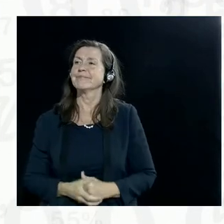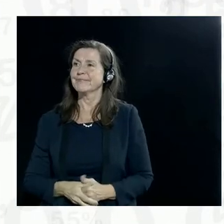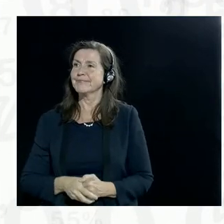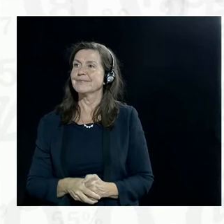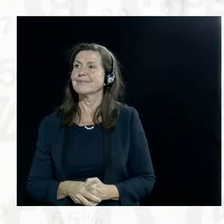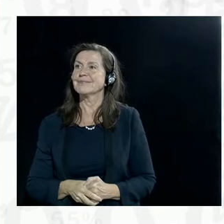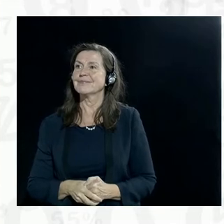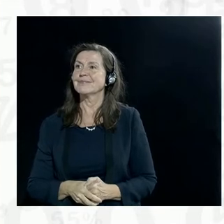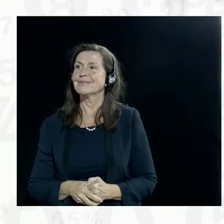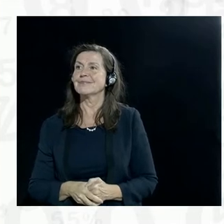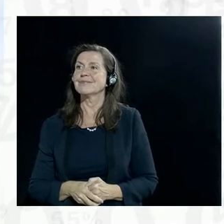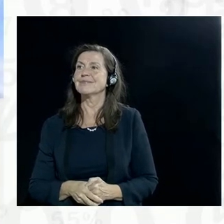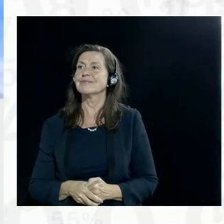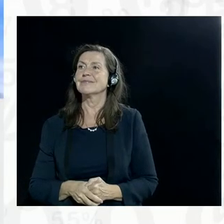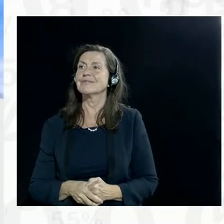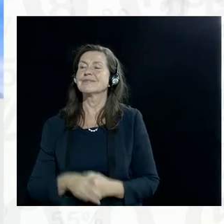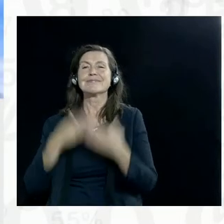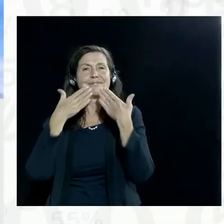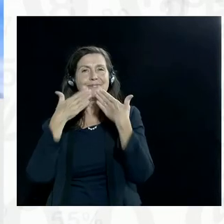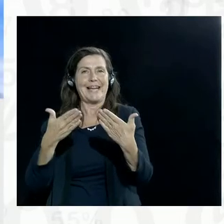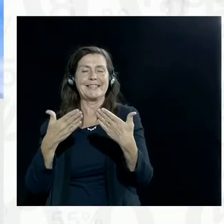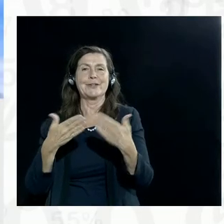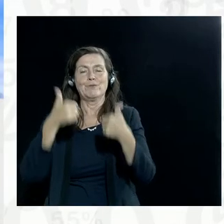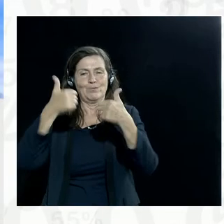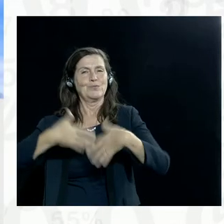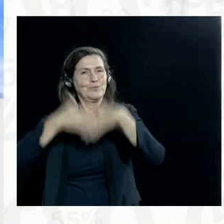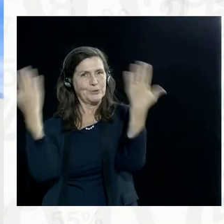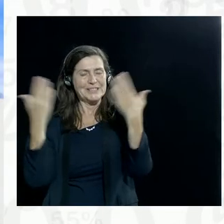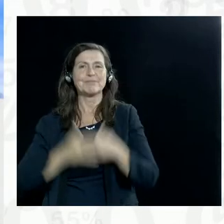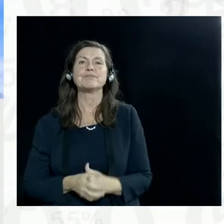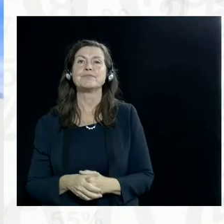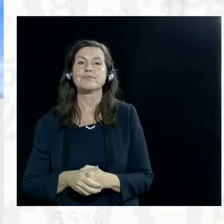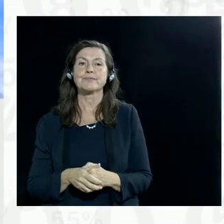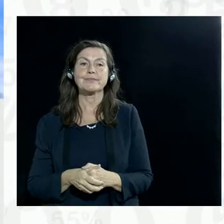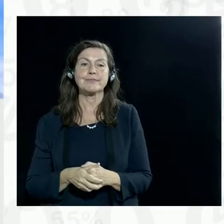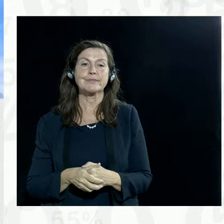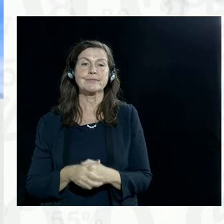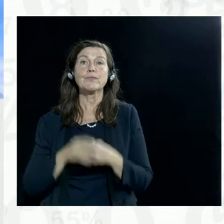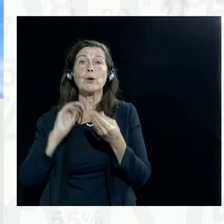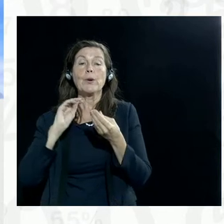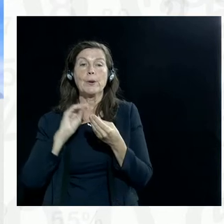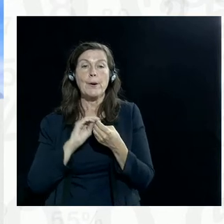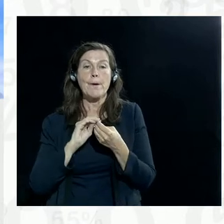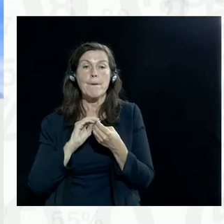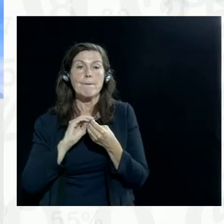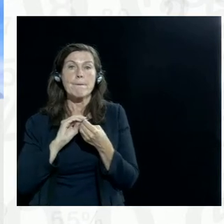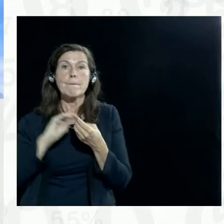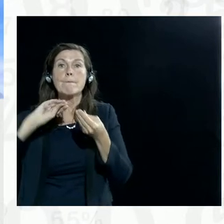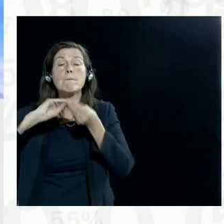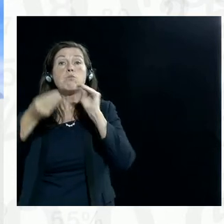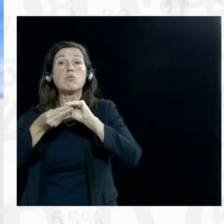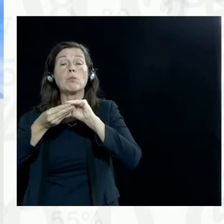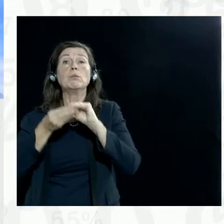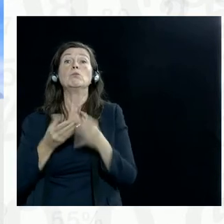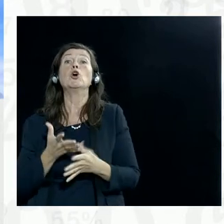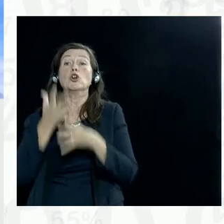Great. Thank you very much. And good morning, everyone. So this problem of trust in data is not new. It's actually